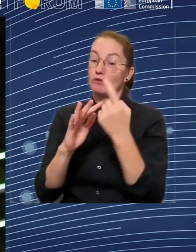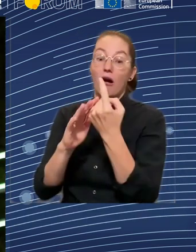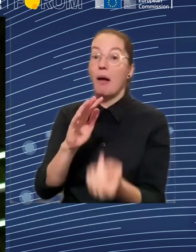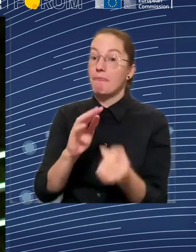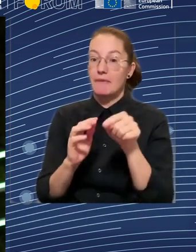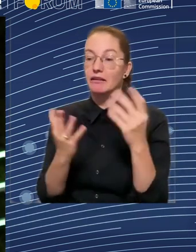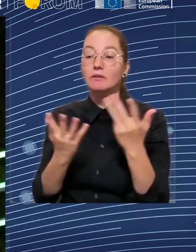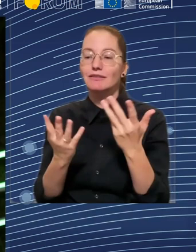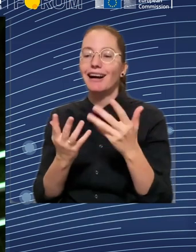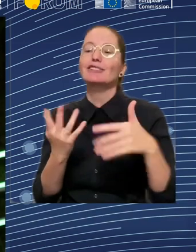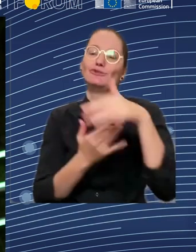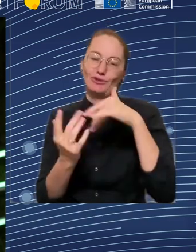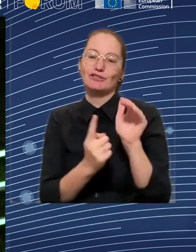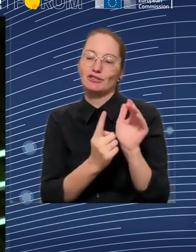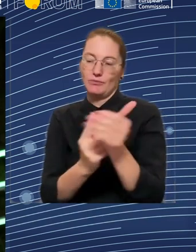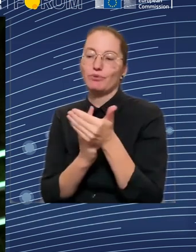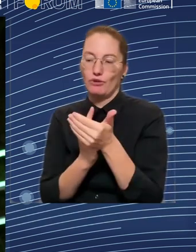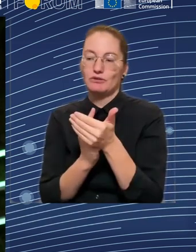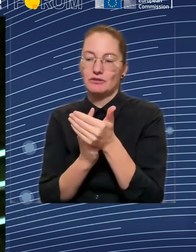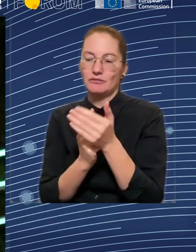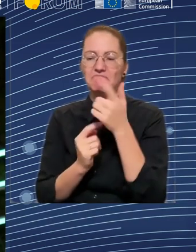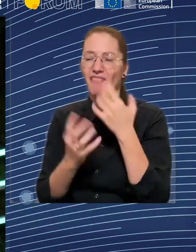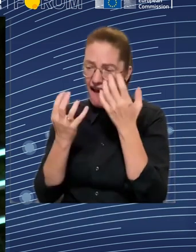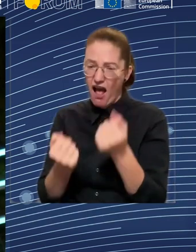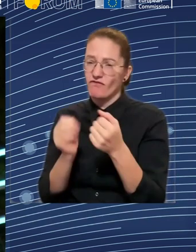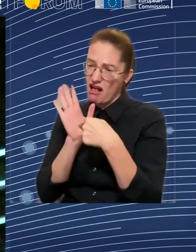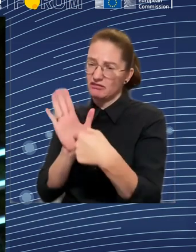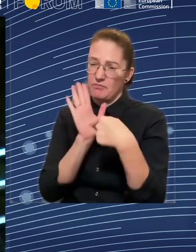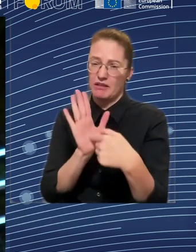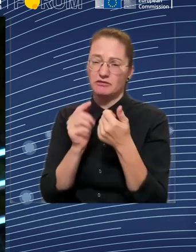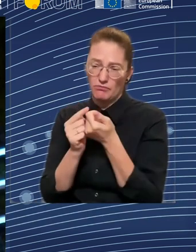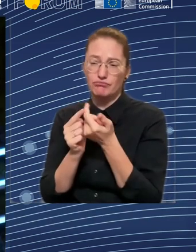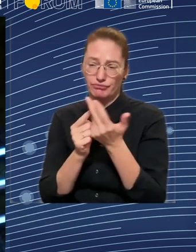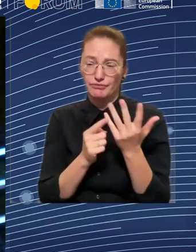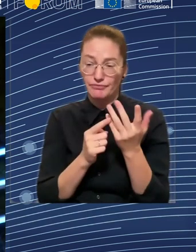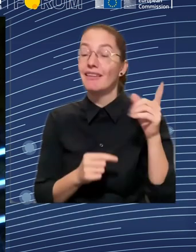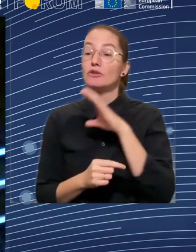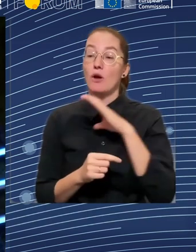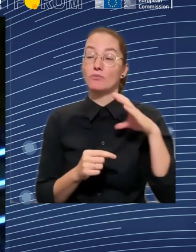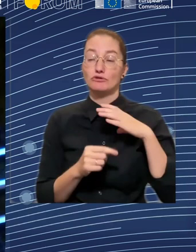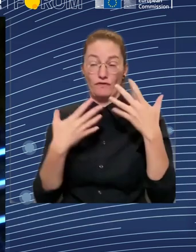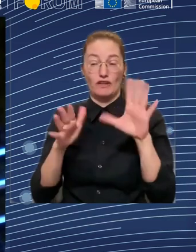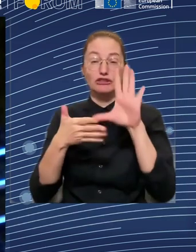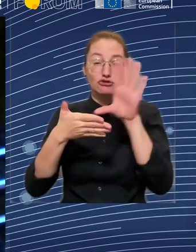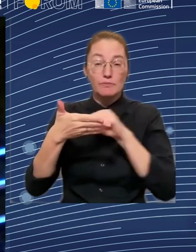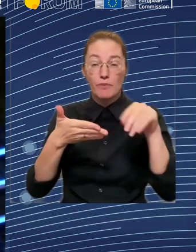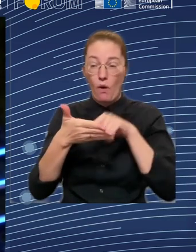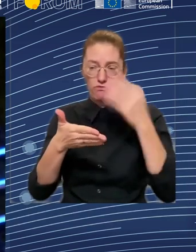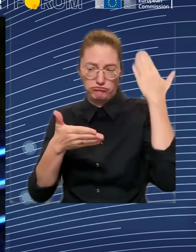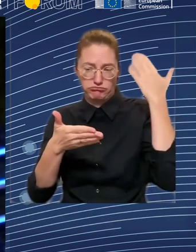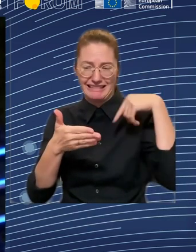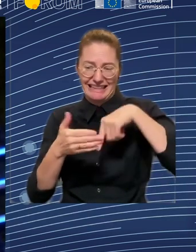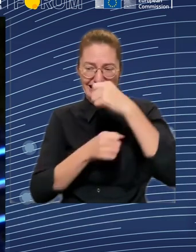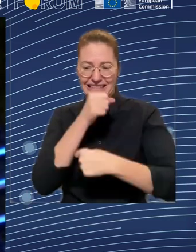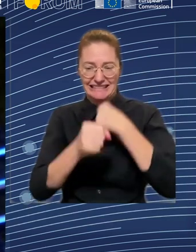Because indeed, we've seen about on the reporting by member states that we are still indeed national welfare states. But